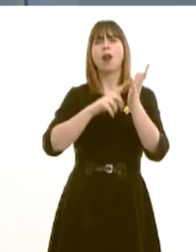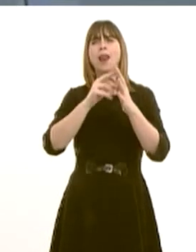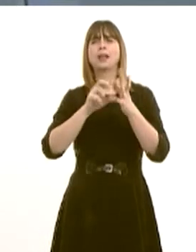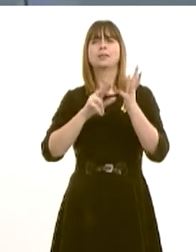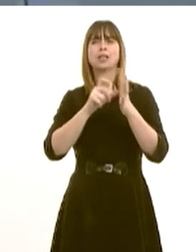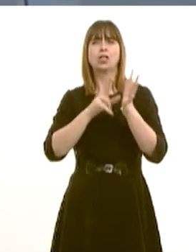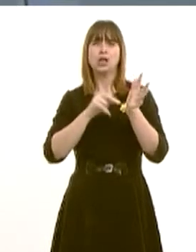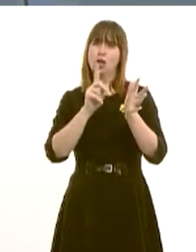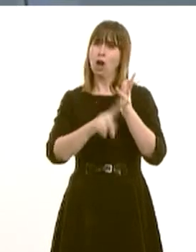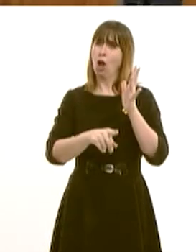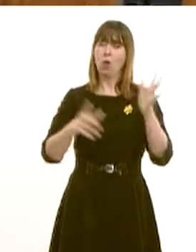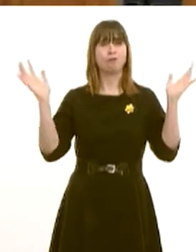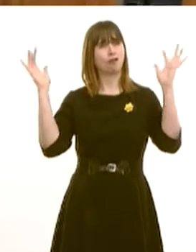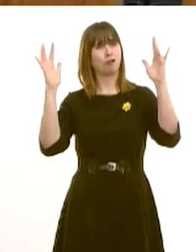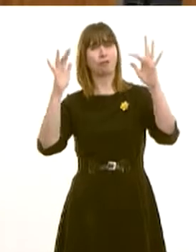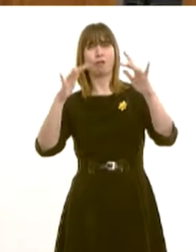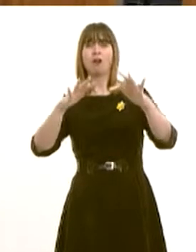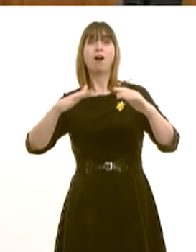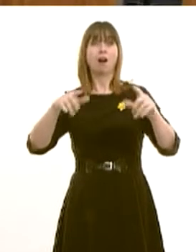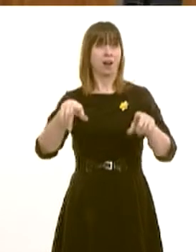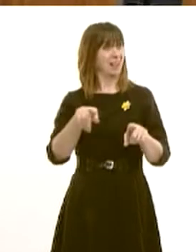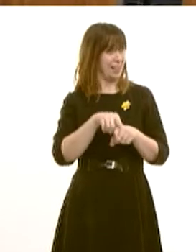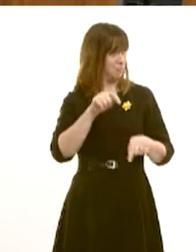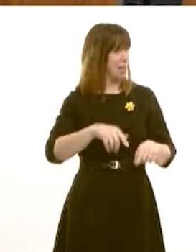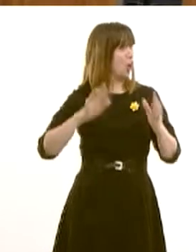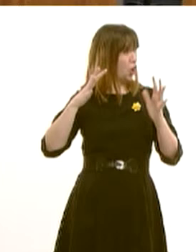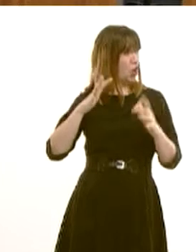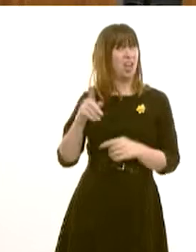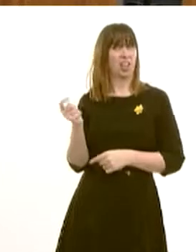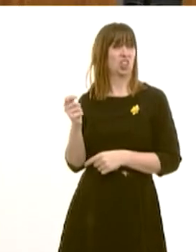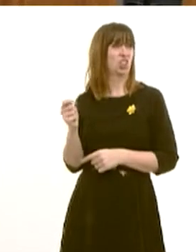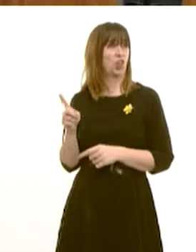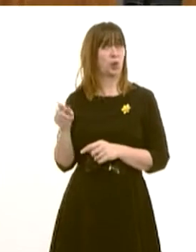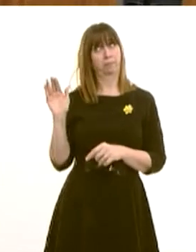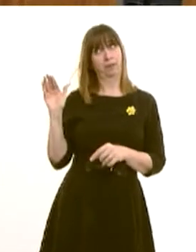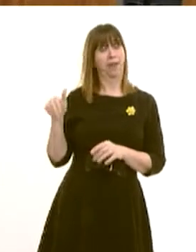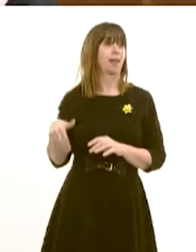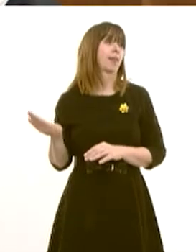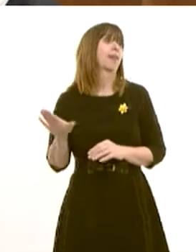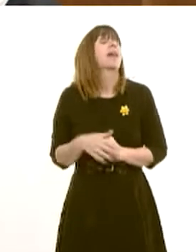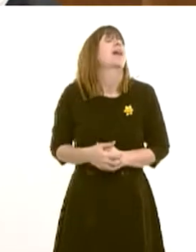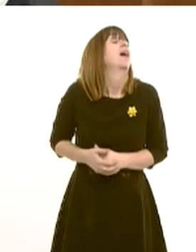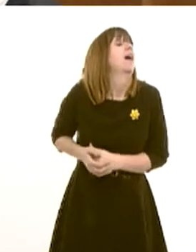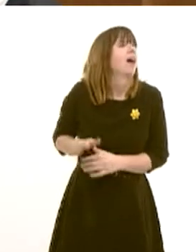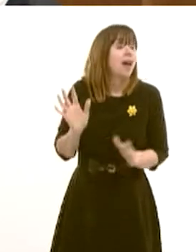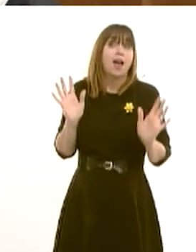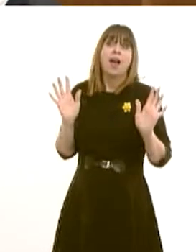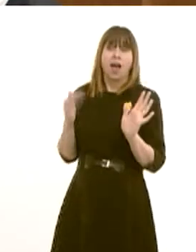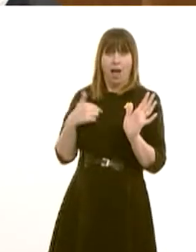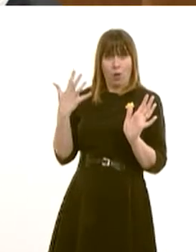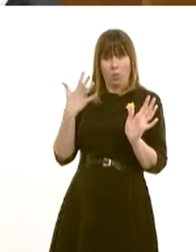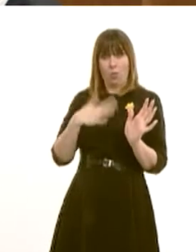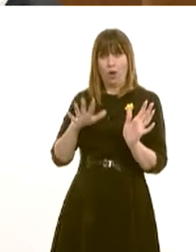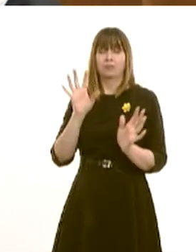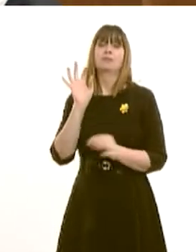getting a very good reception here, no doubt before he's sent off packing. The point I want to